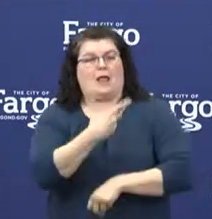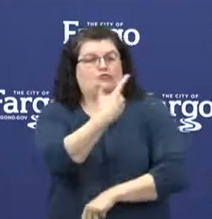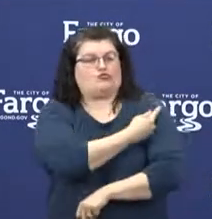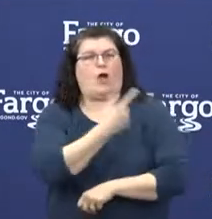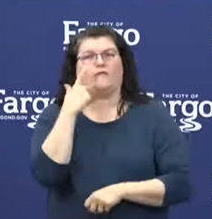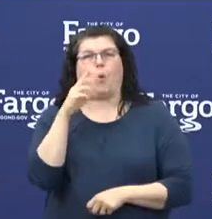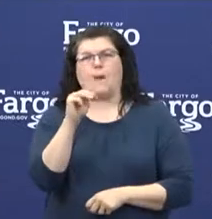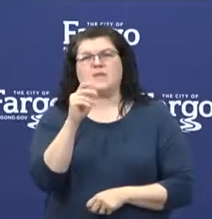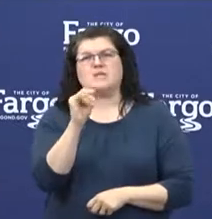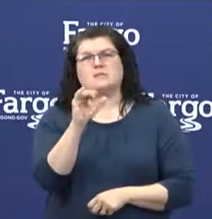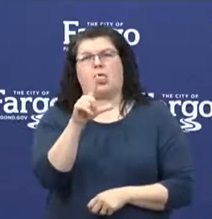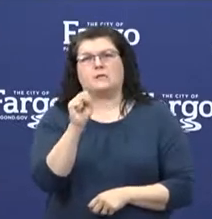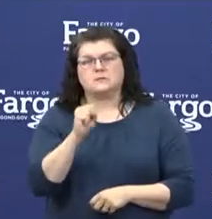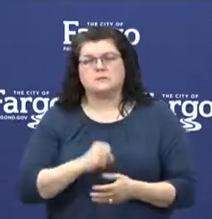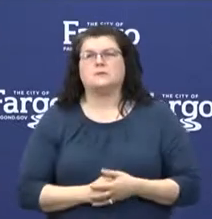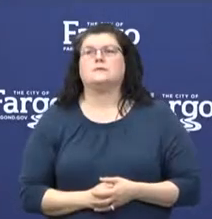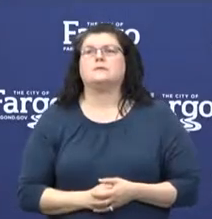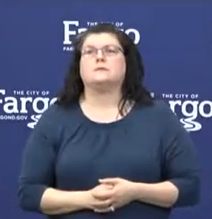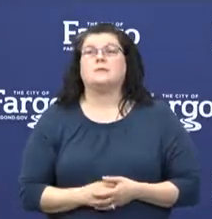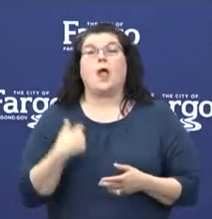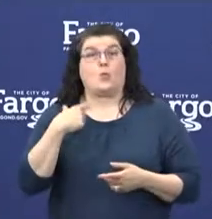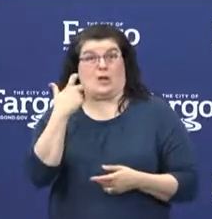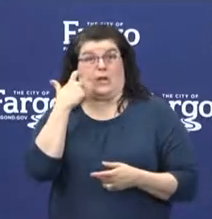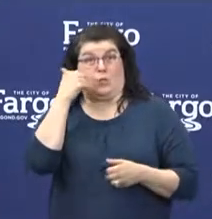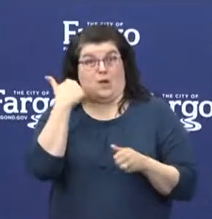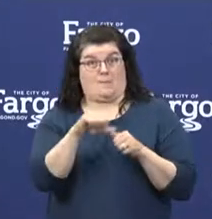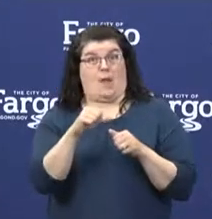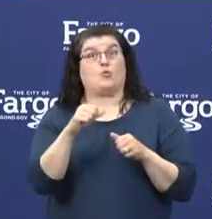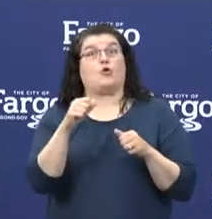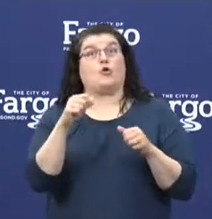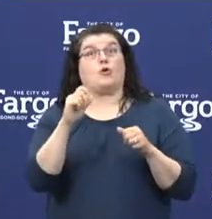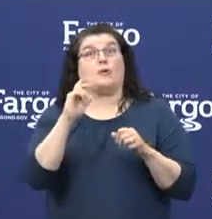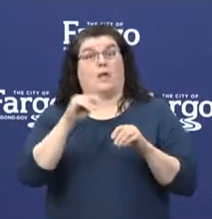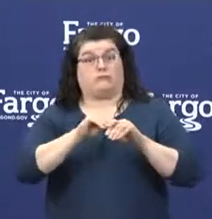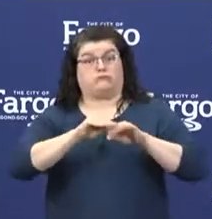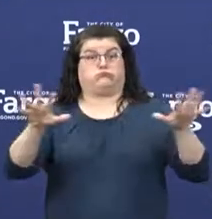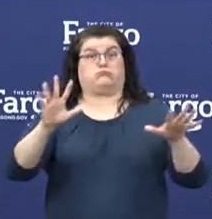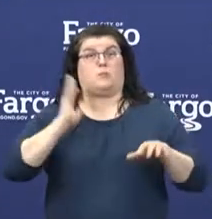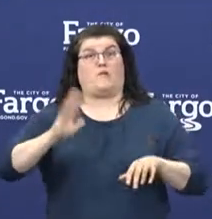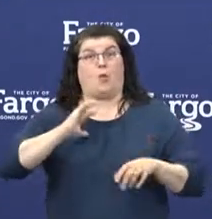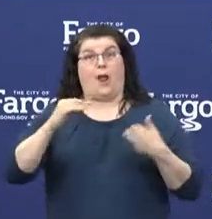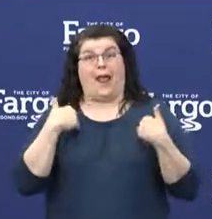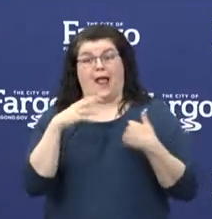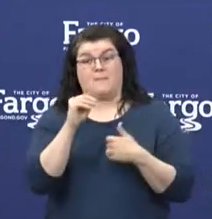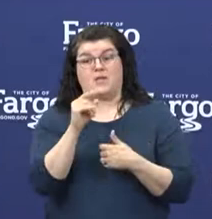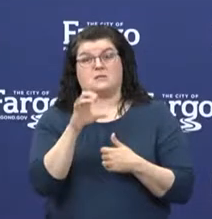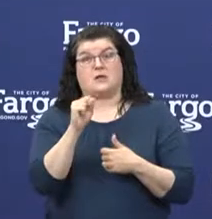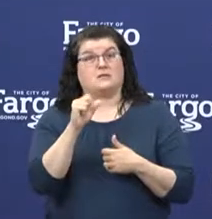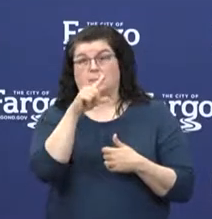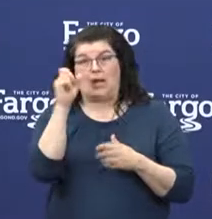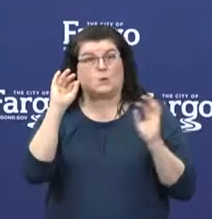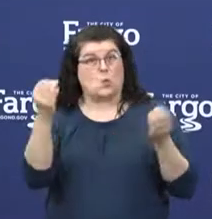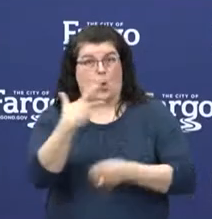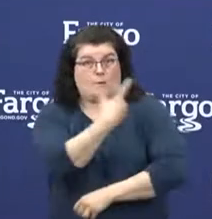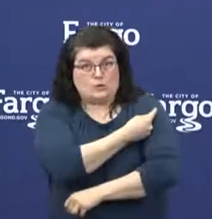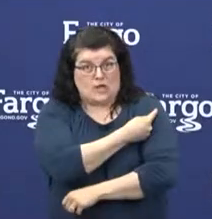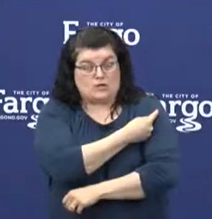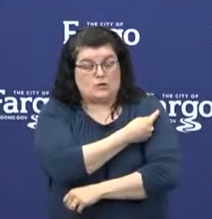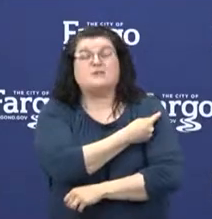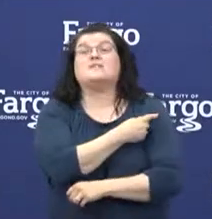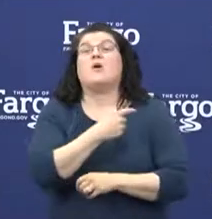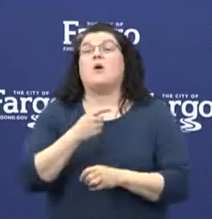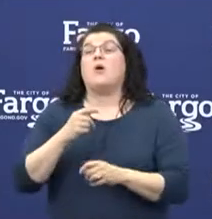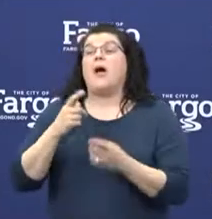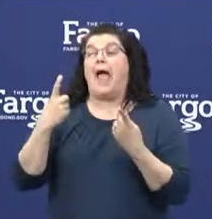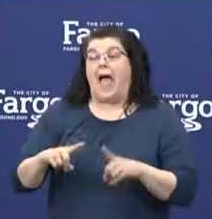we all recall recent measles outbreak from unimmunized. And patients are sicker because they are waiting too long to see